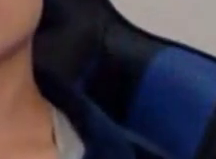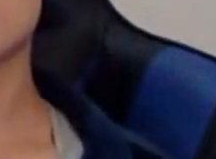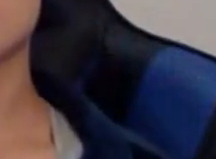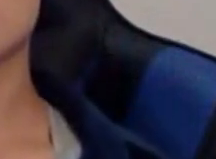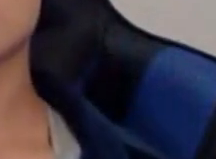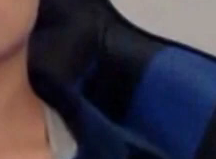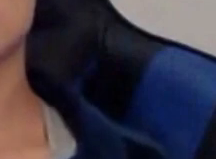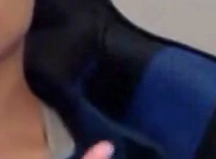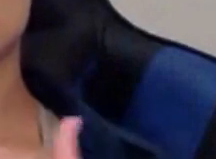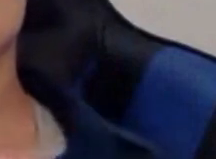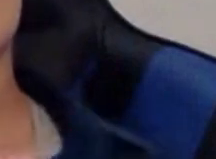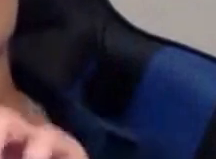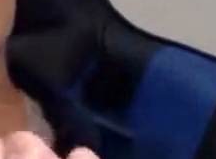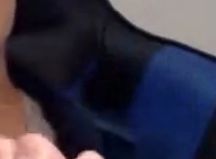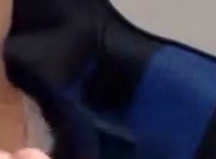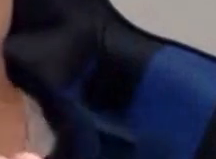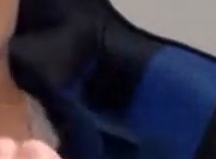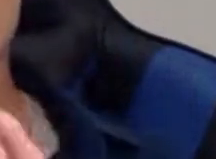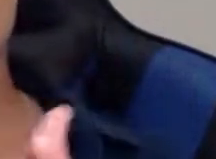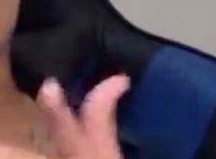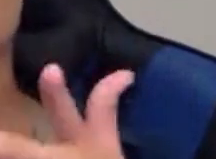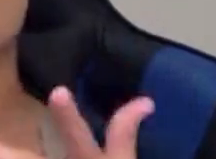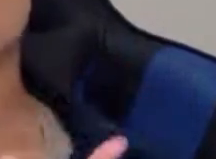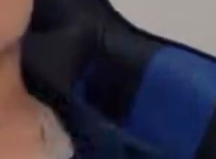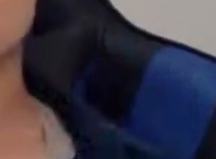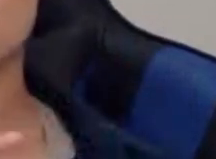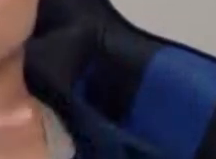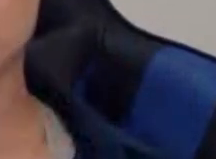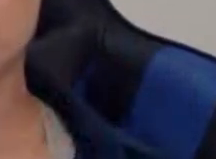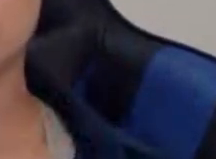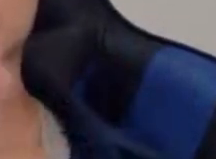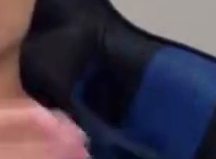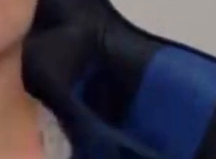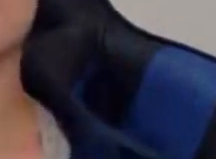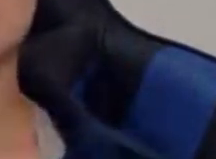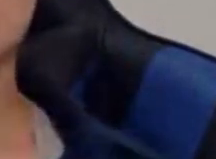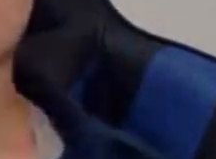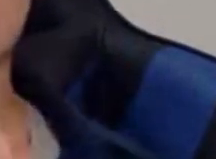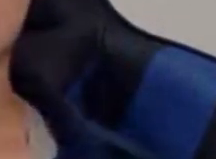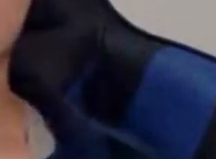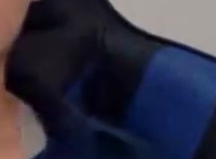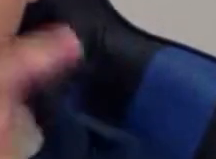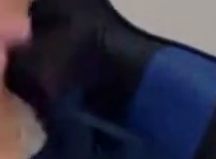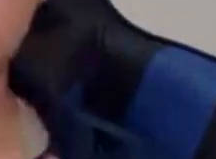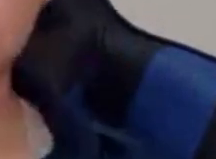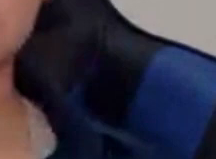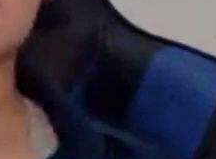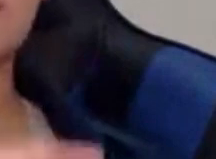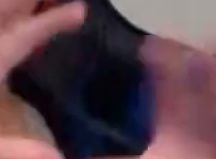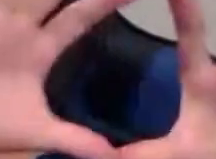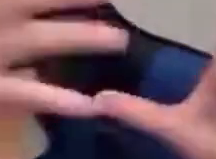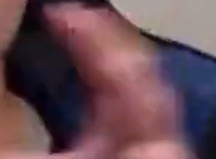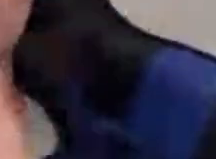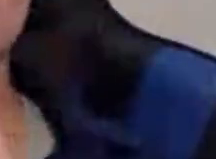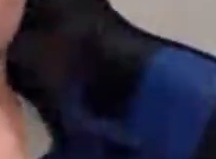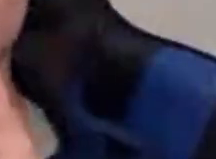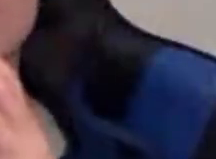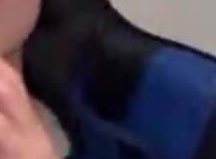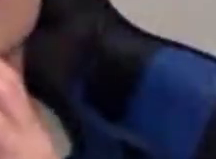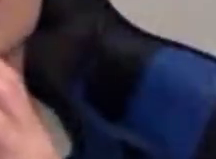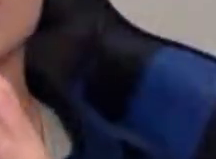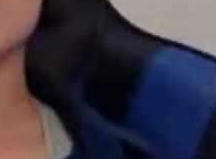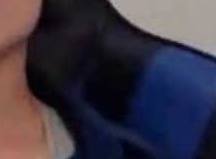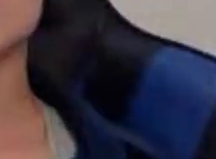and other indigenous categories of gender variants are, can be leaders